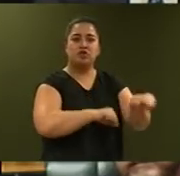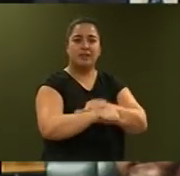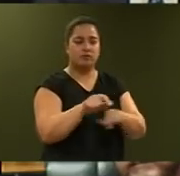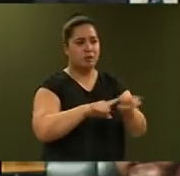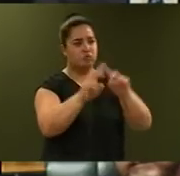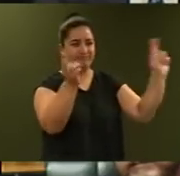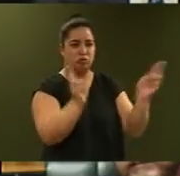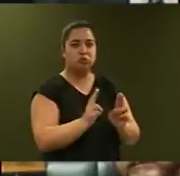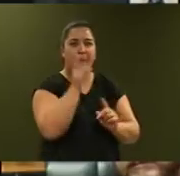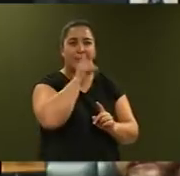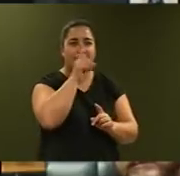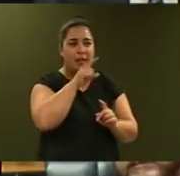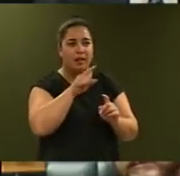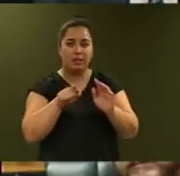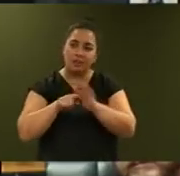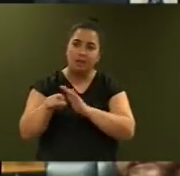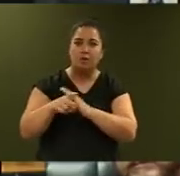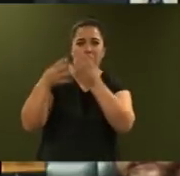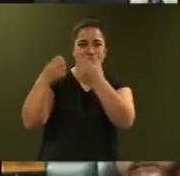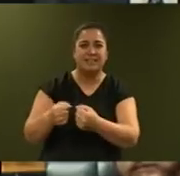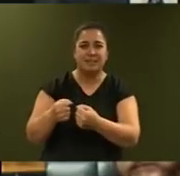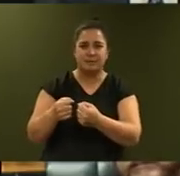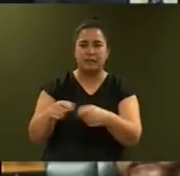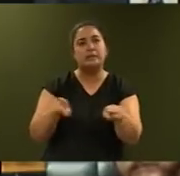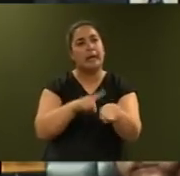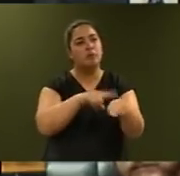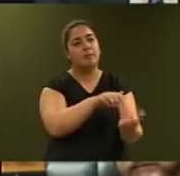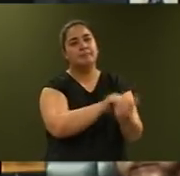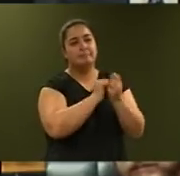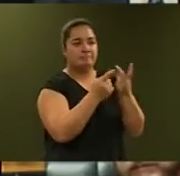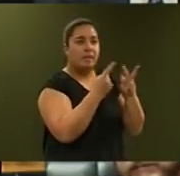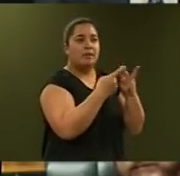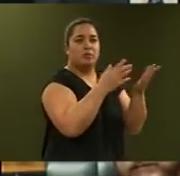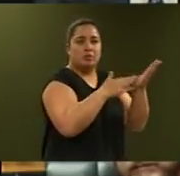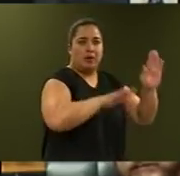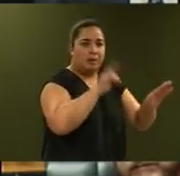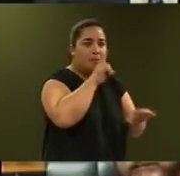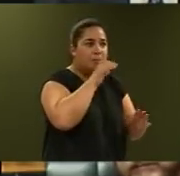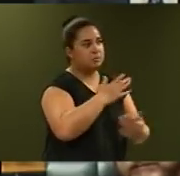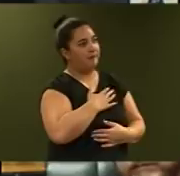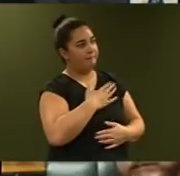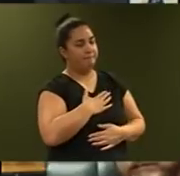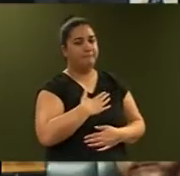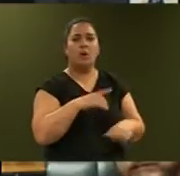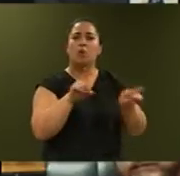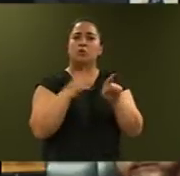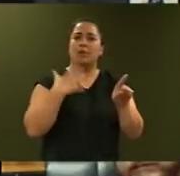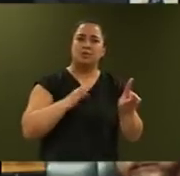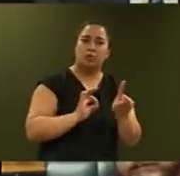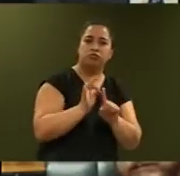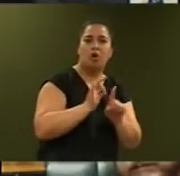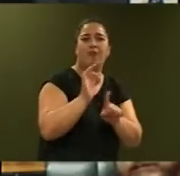the number of people in prison while keeping New Zealanders safe. We are also looking to improve youth justice. Another